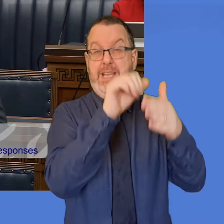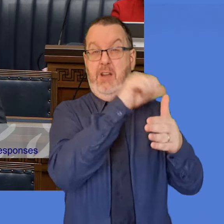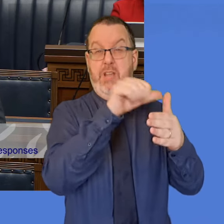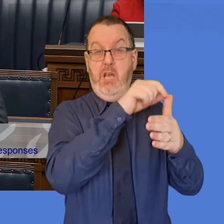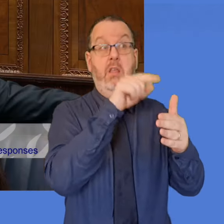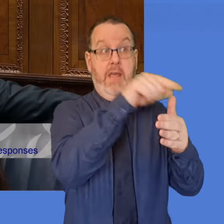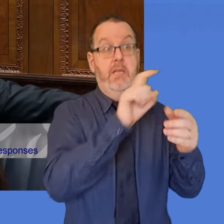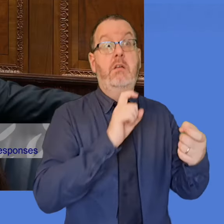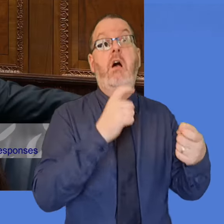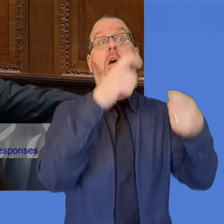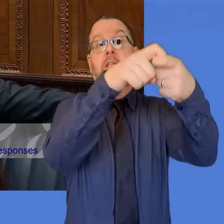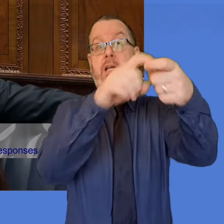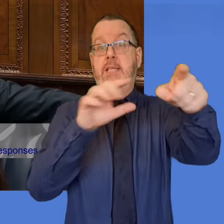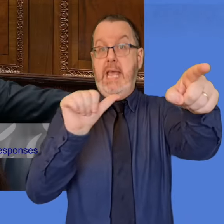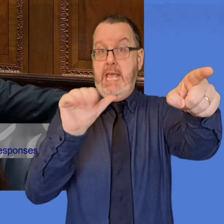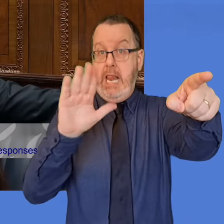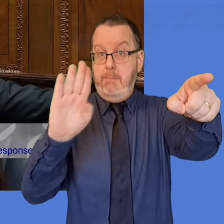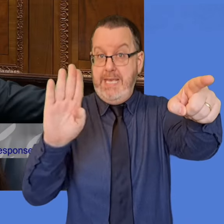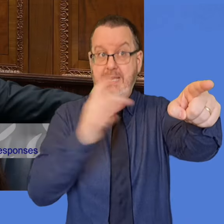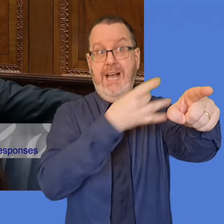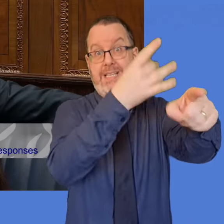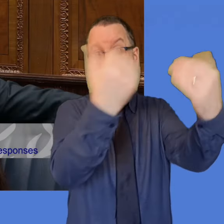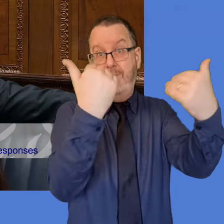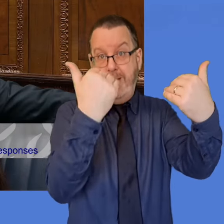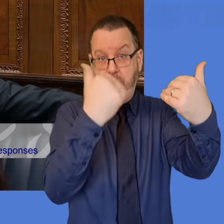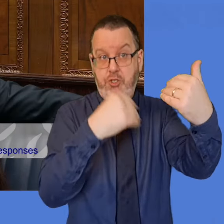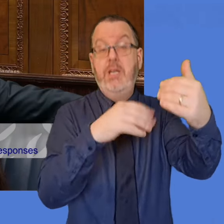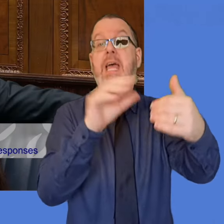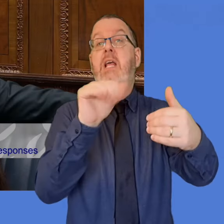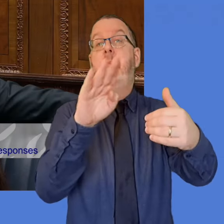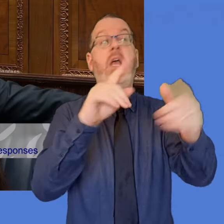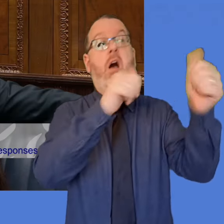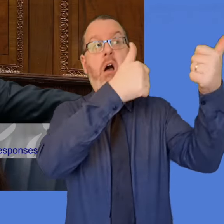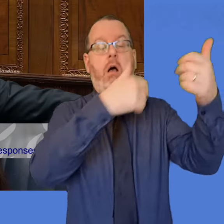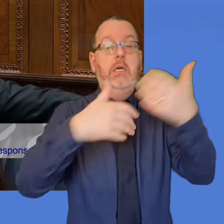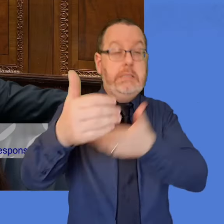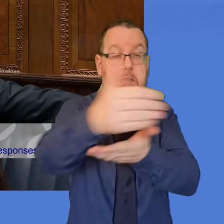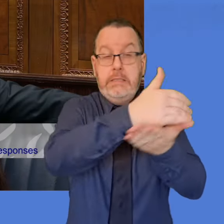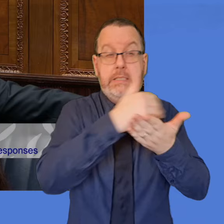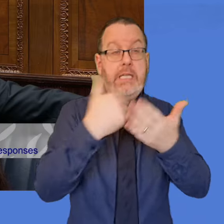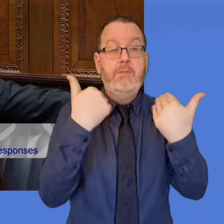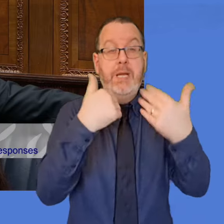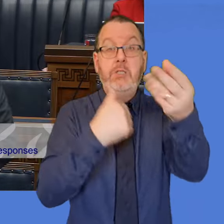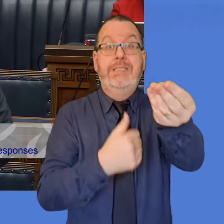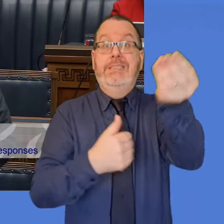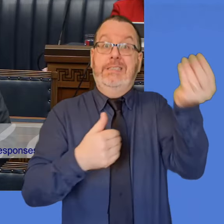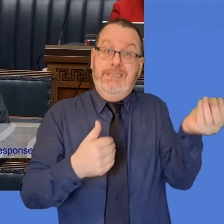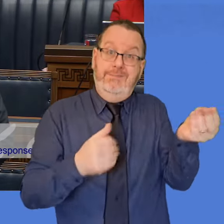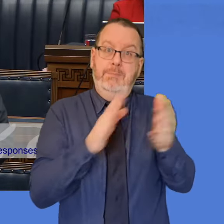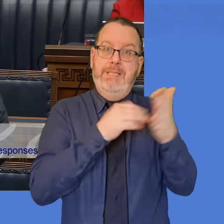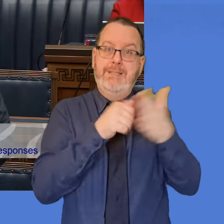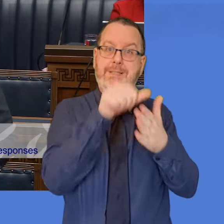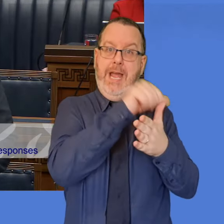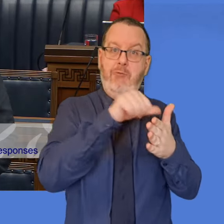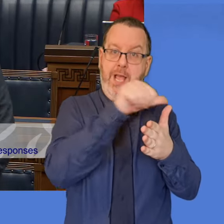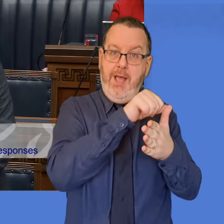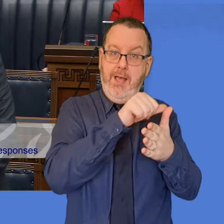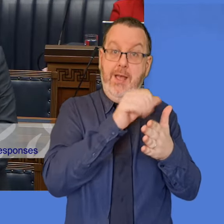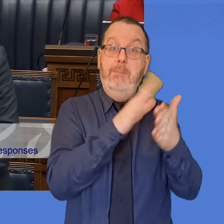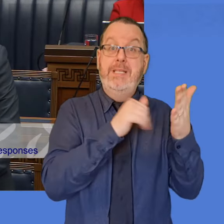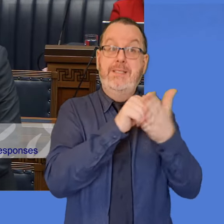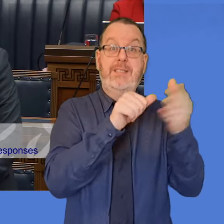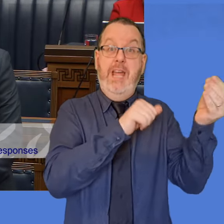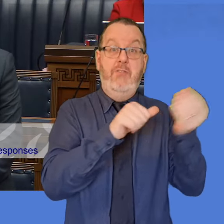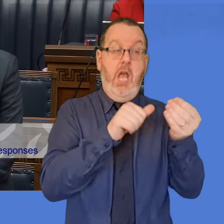will then contact the ALB to request specific information. The ALB then gathers information and provides it to the DFC business area, and then the